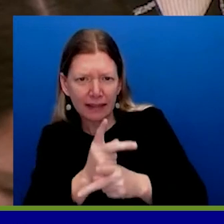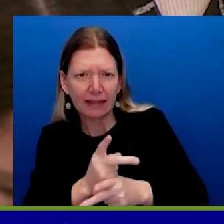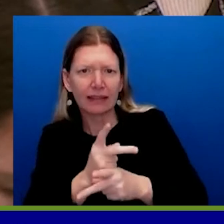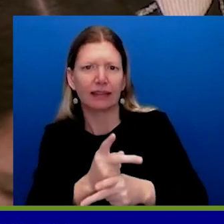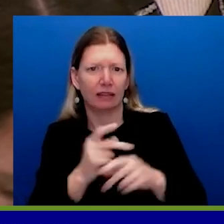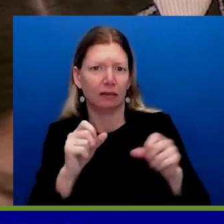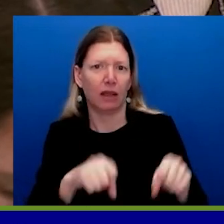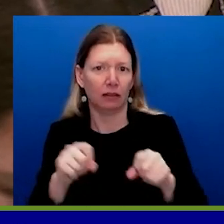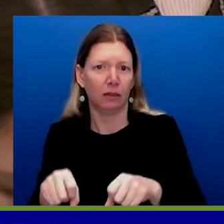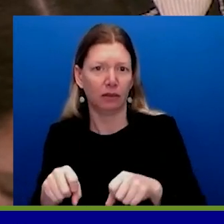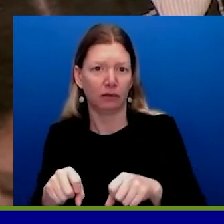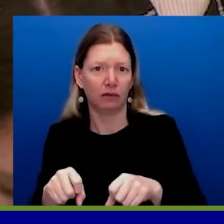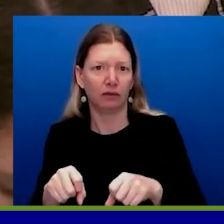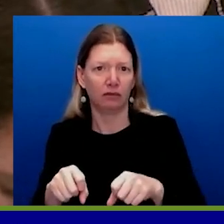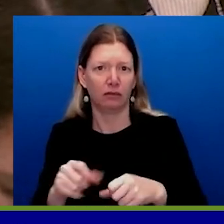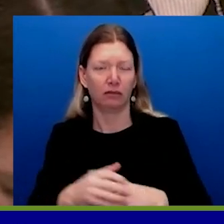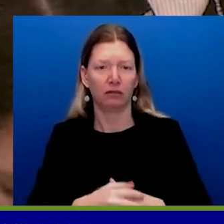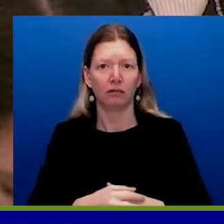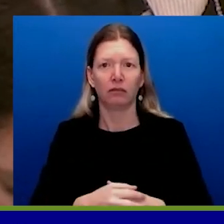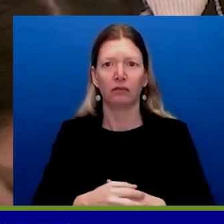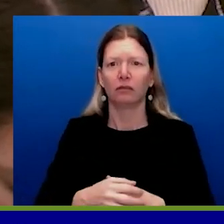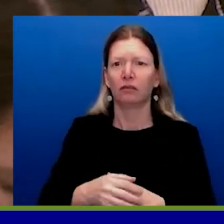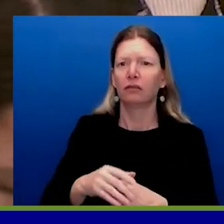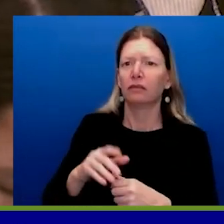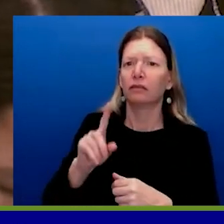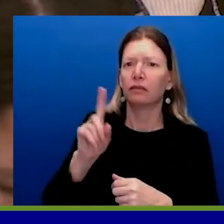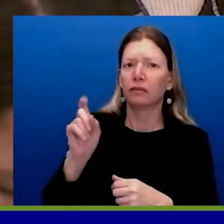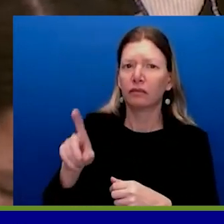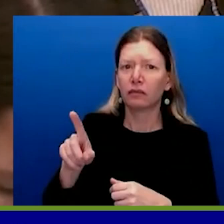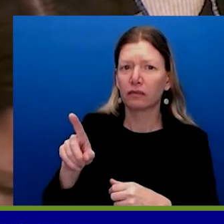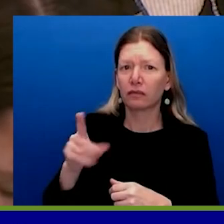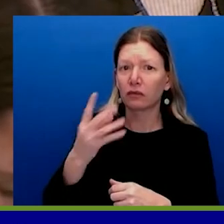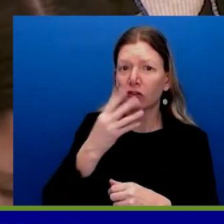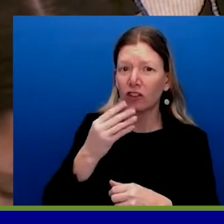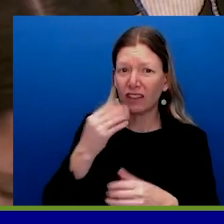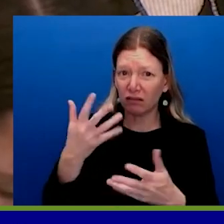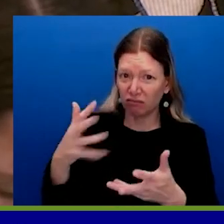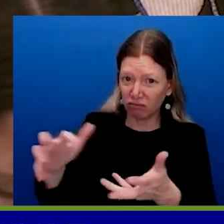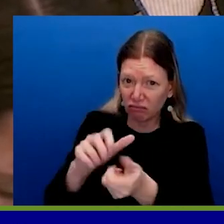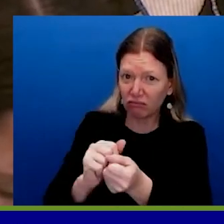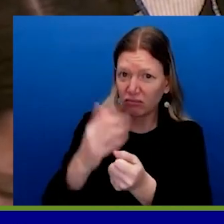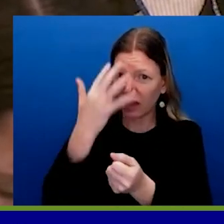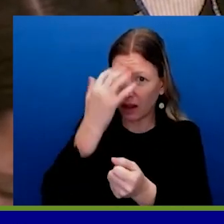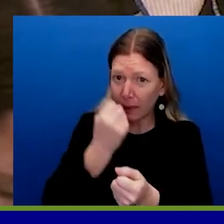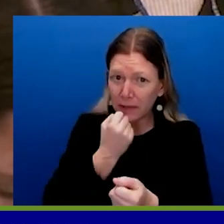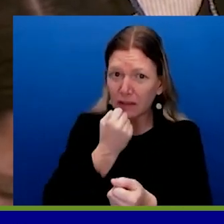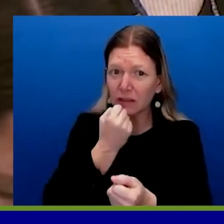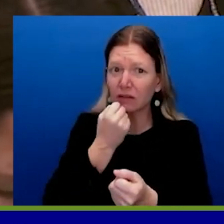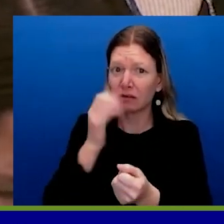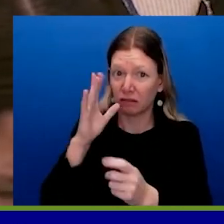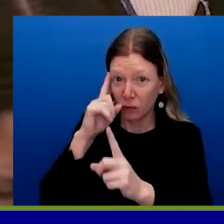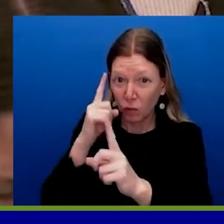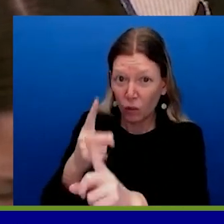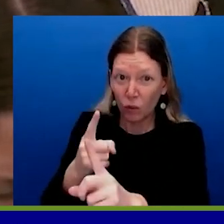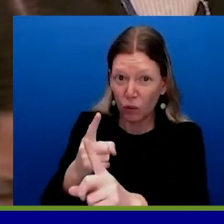war by the Israelis is to destroy Hamas and to kill its leaders. One of its leaders is Yahya Senwar. He's the guy who